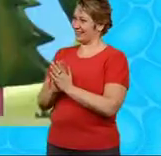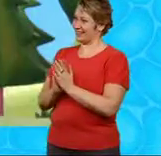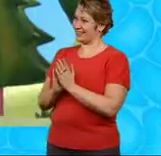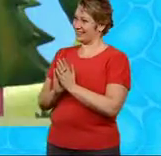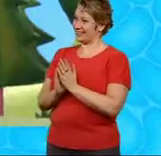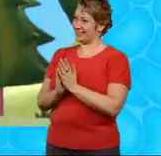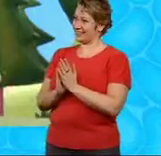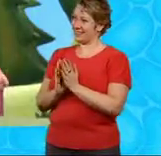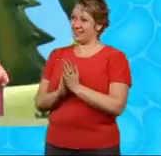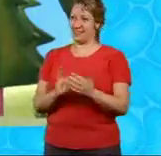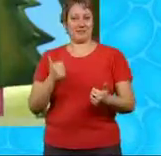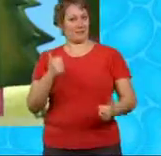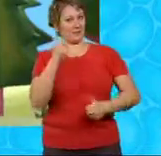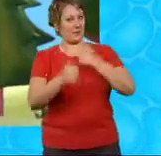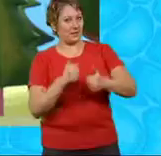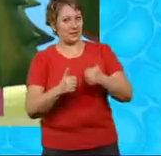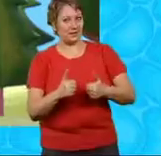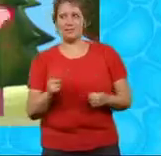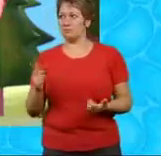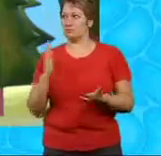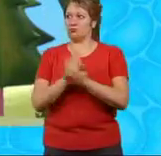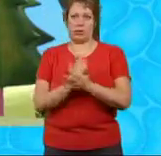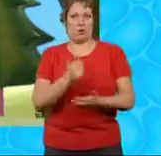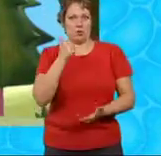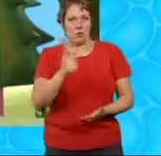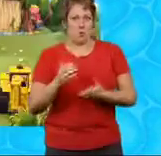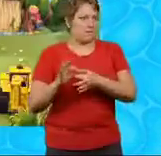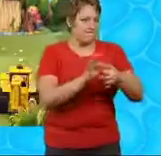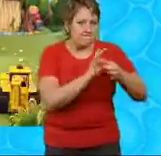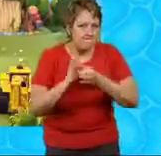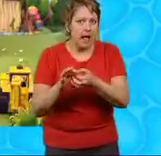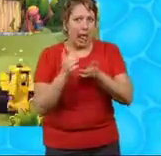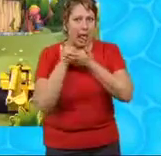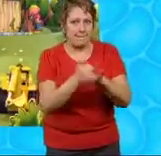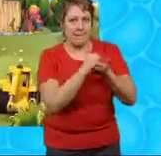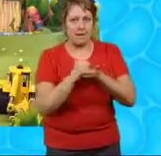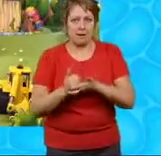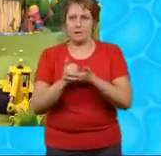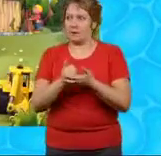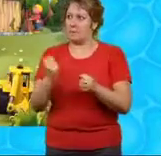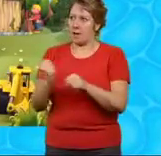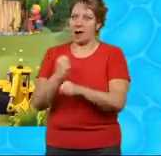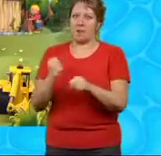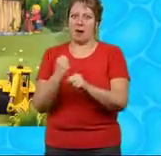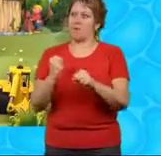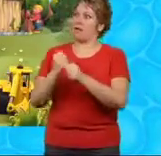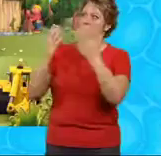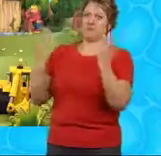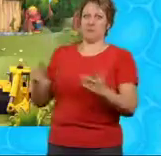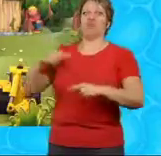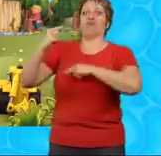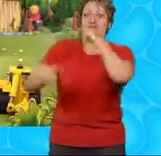Well done, everyone This was a real team effort You all played a part in making the Sunflower Valley